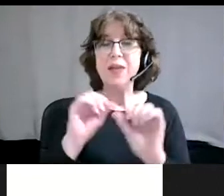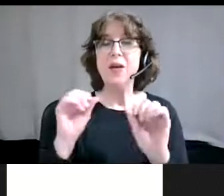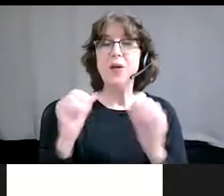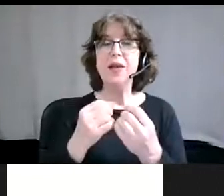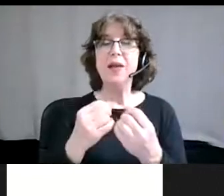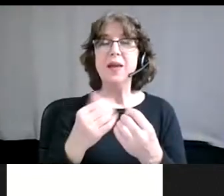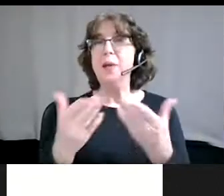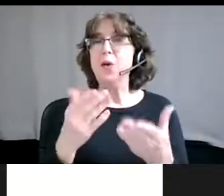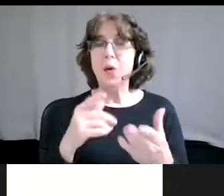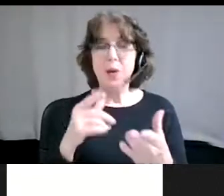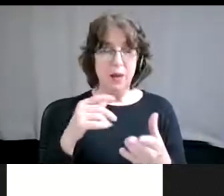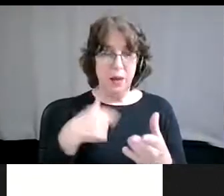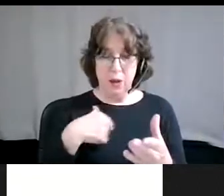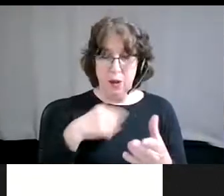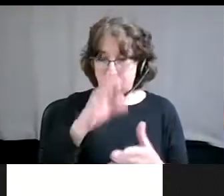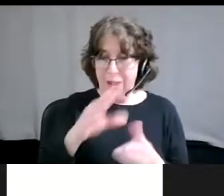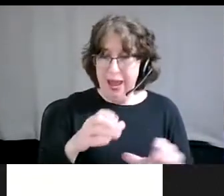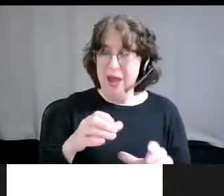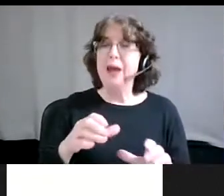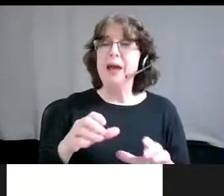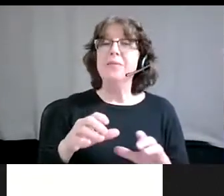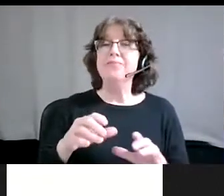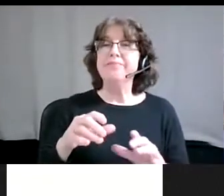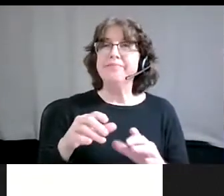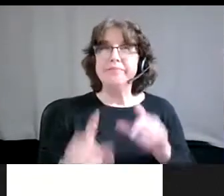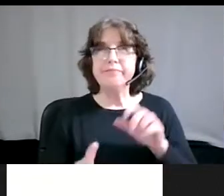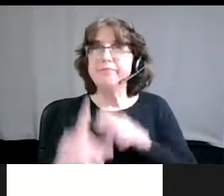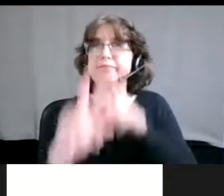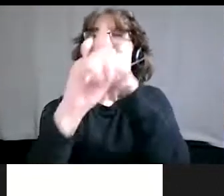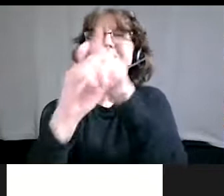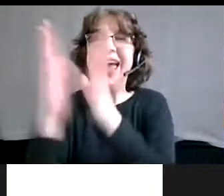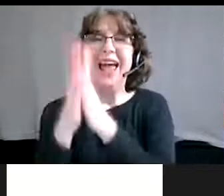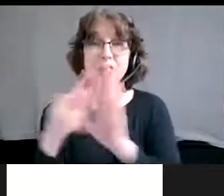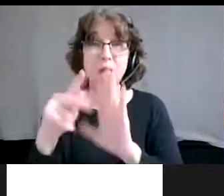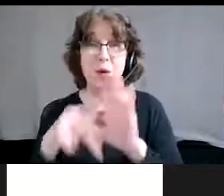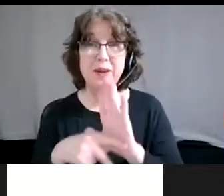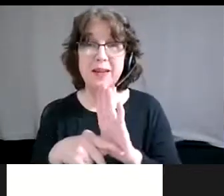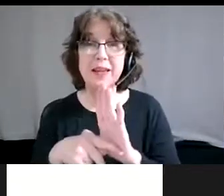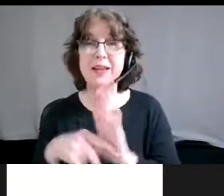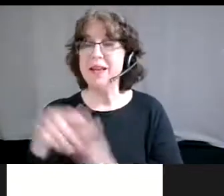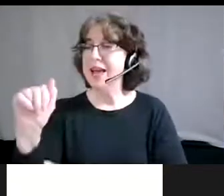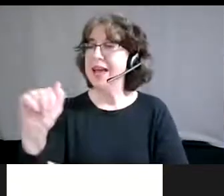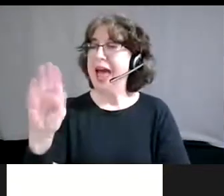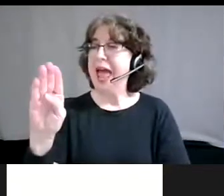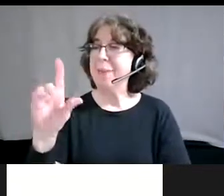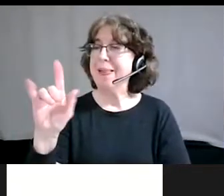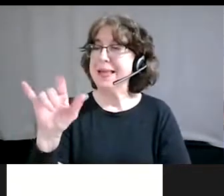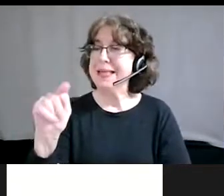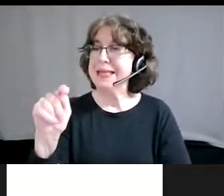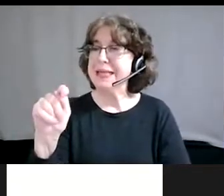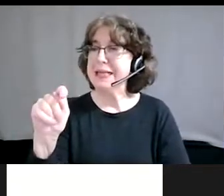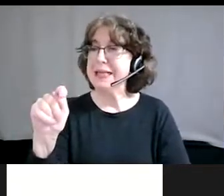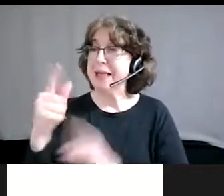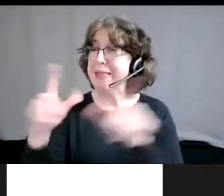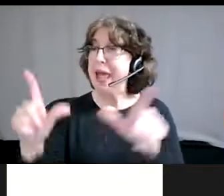direct action where you're going to ask for a policy where ableist language is a sort of citable offense, perhaps pulling